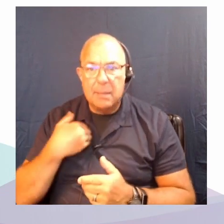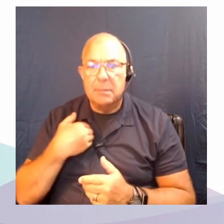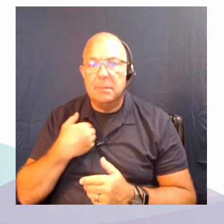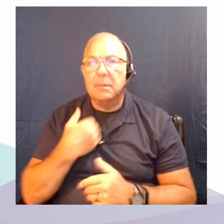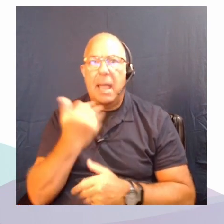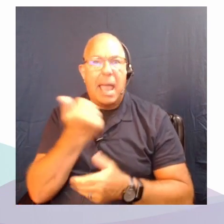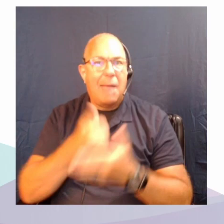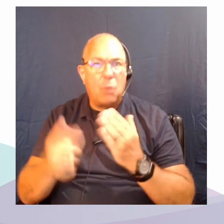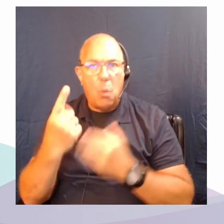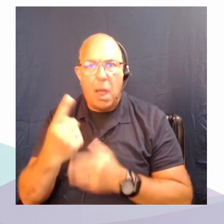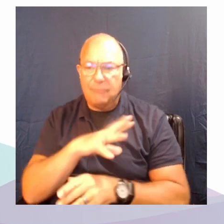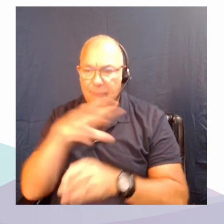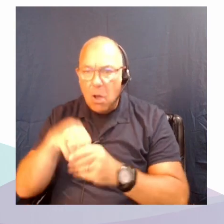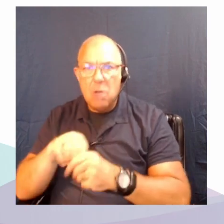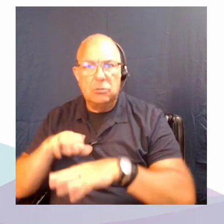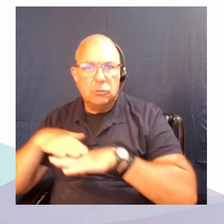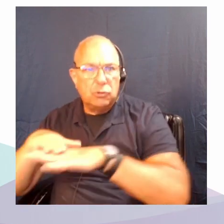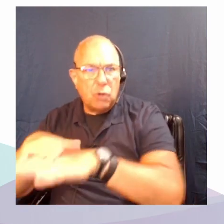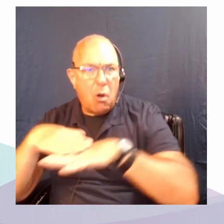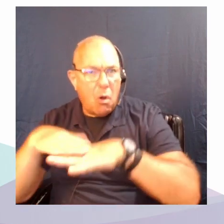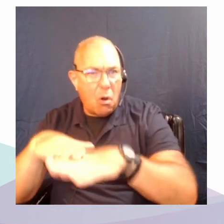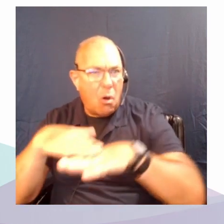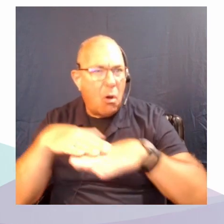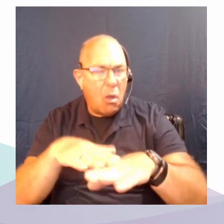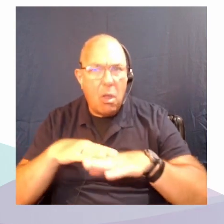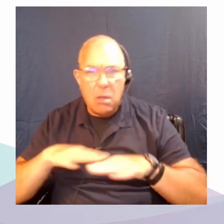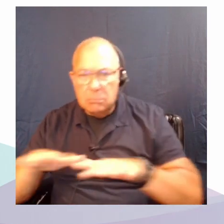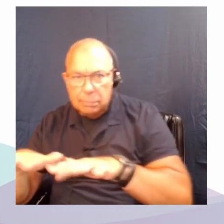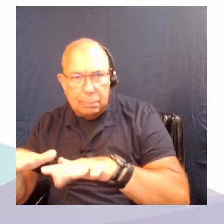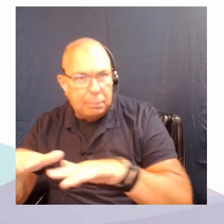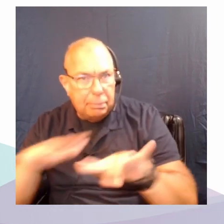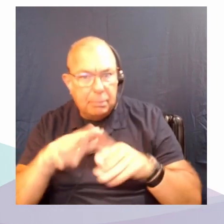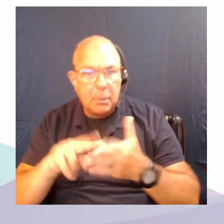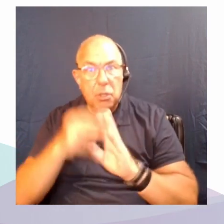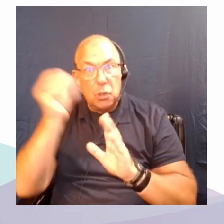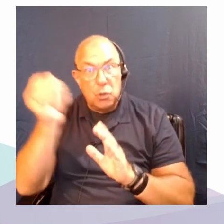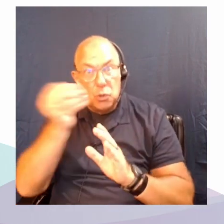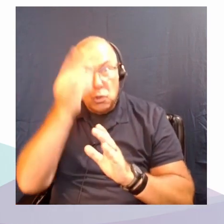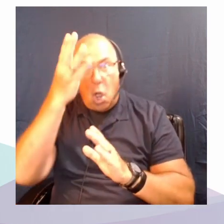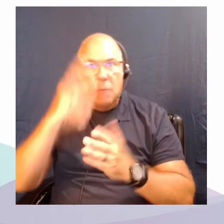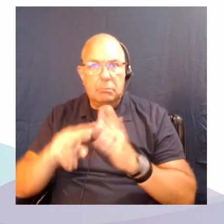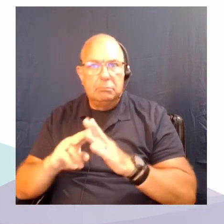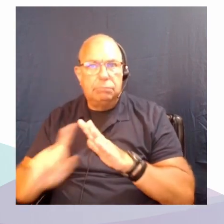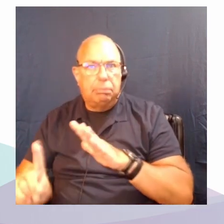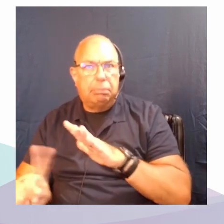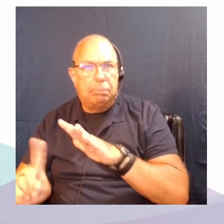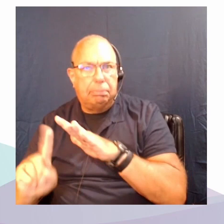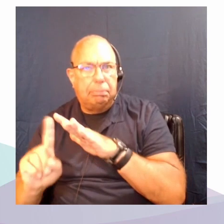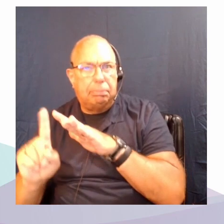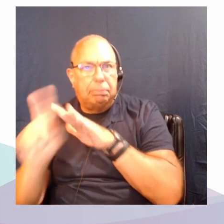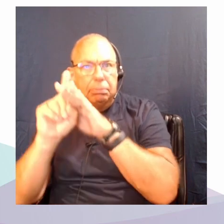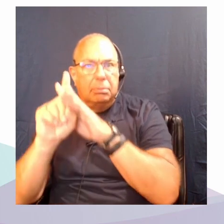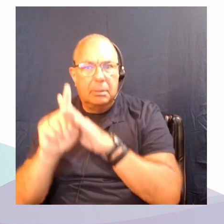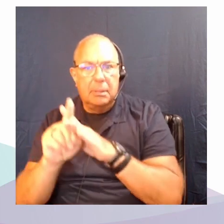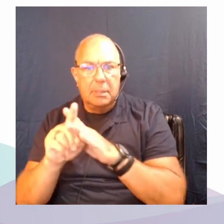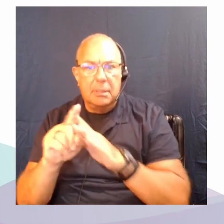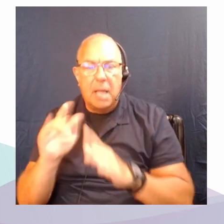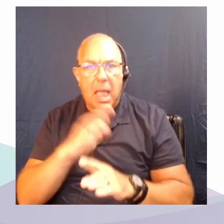with. And, you know, this is the thing that the knowledge is emerging, iterative, and locally specific.